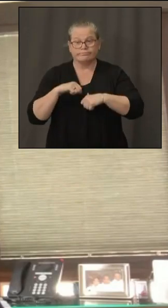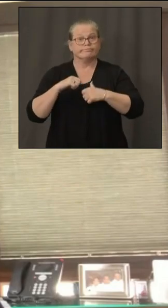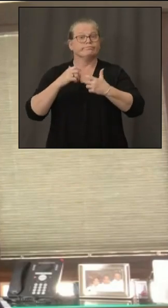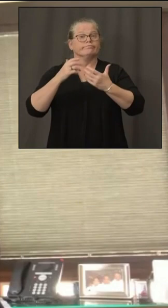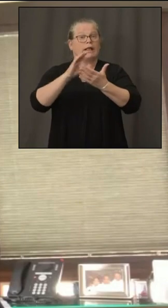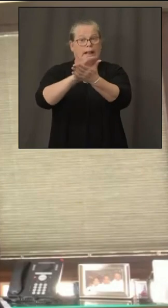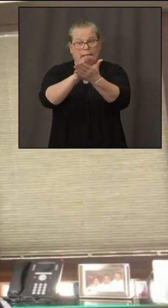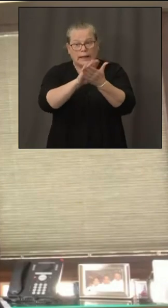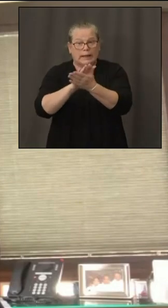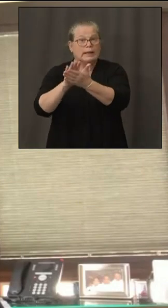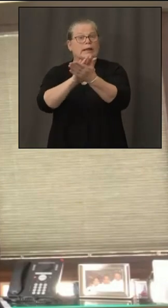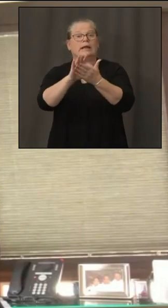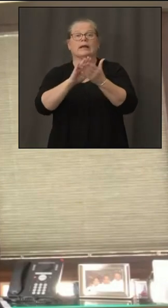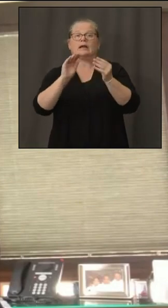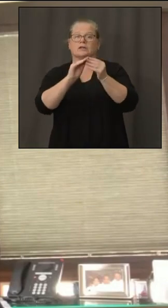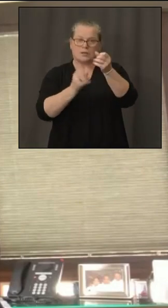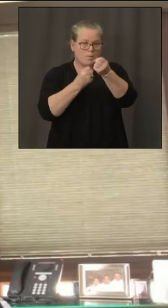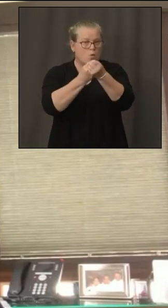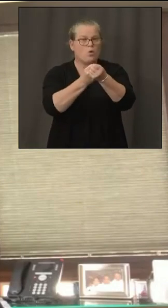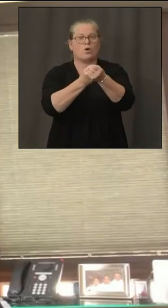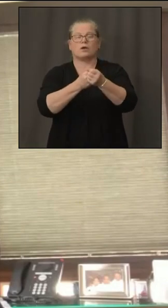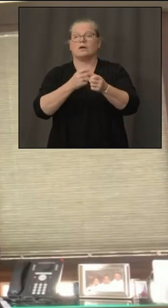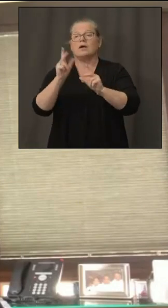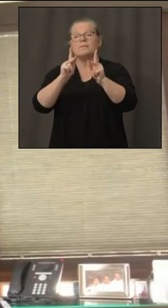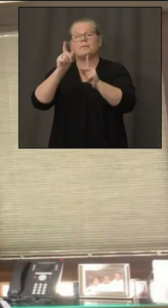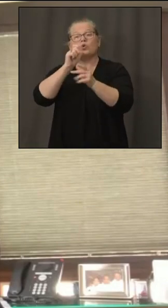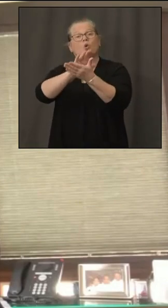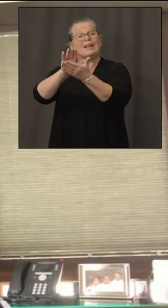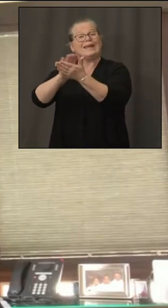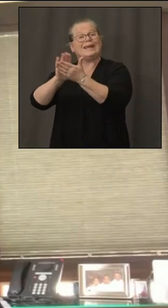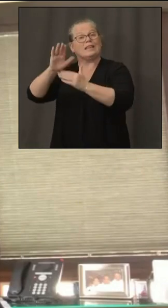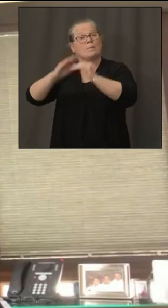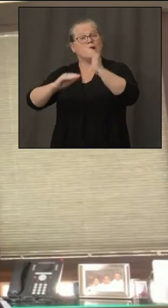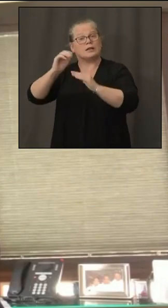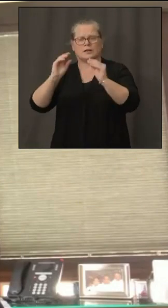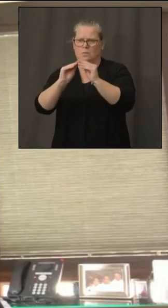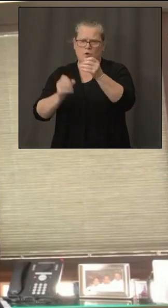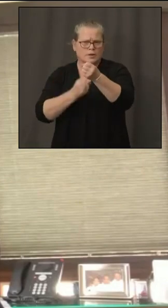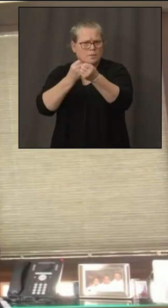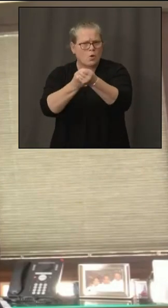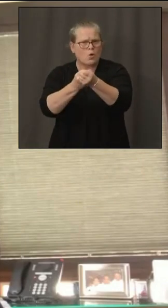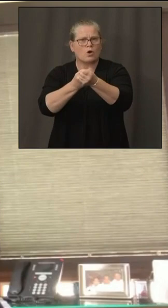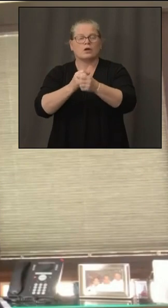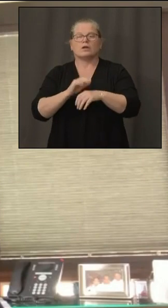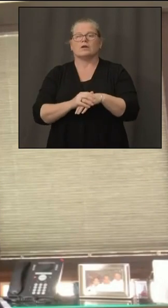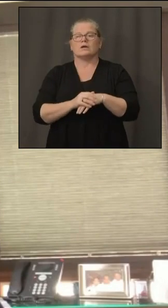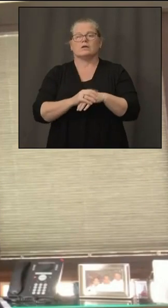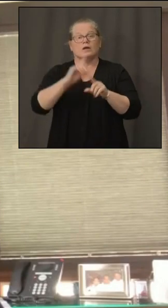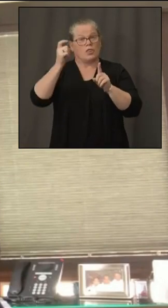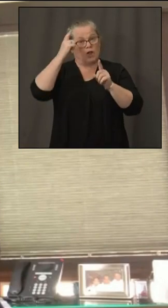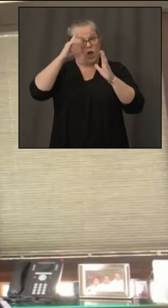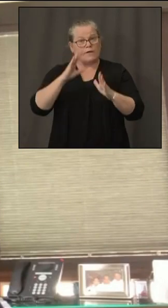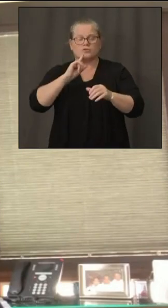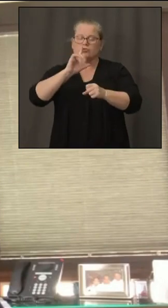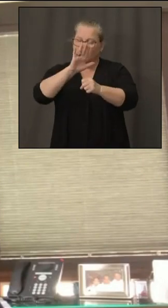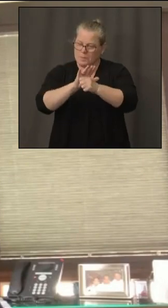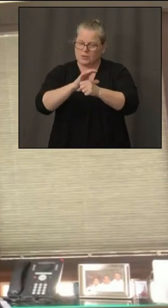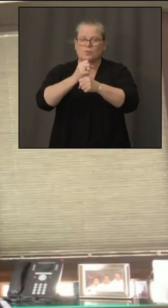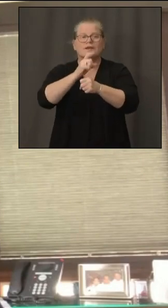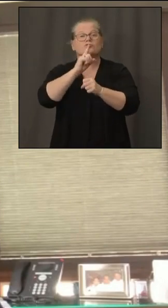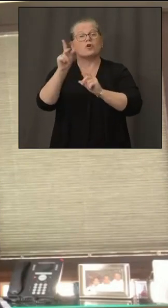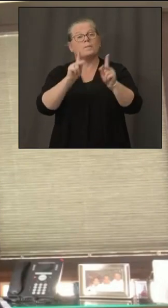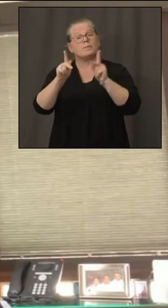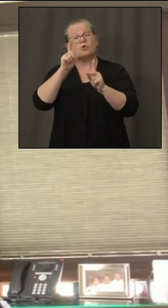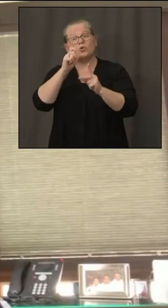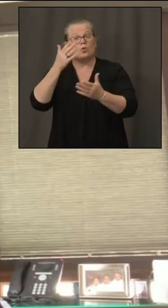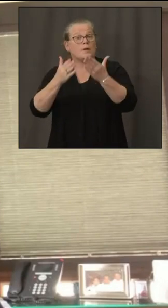governor has previously announced a priority to ensure that the digital divide is eliminated so it was absolutely a